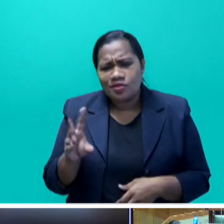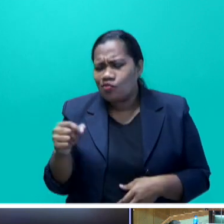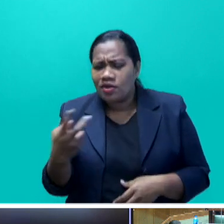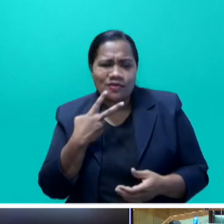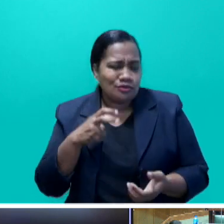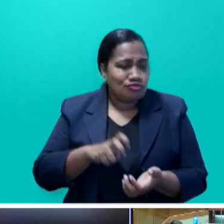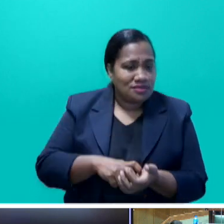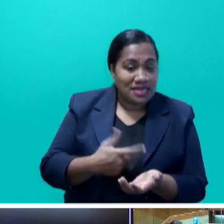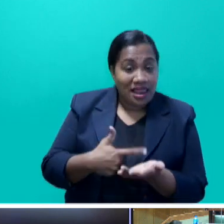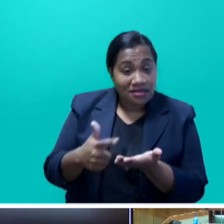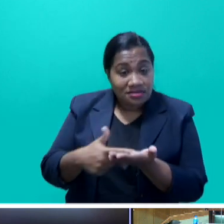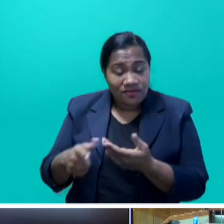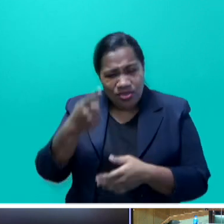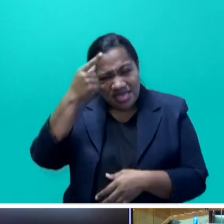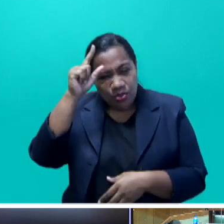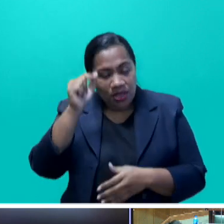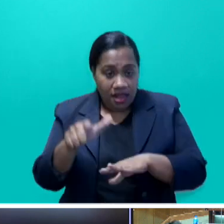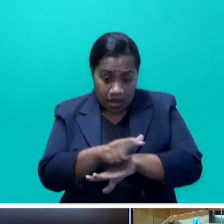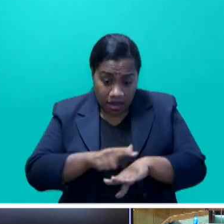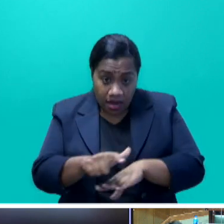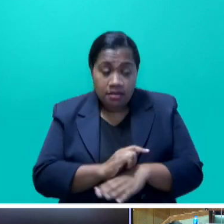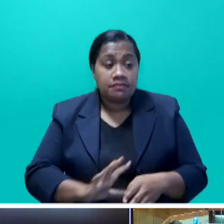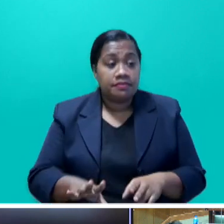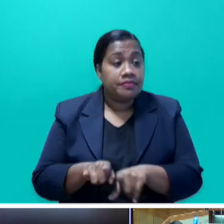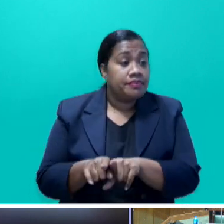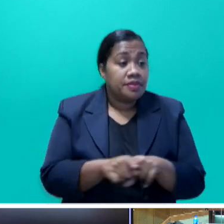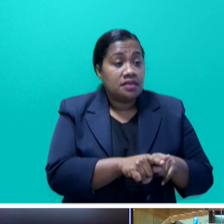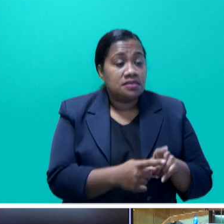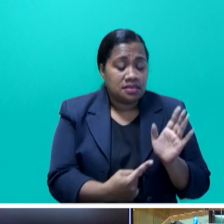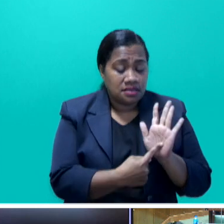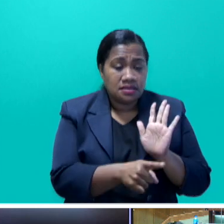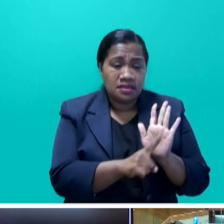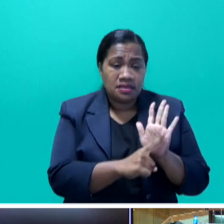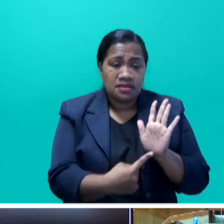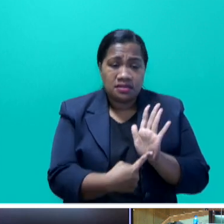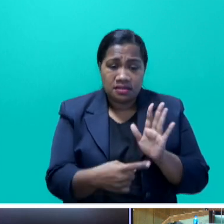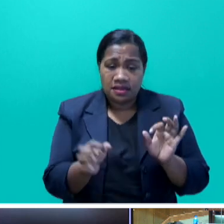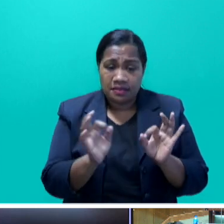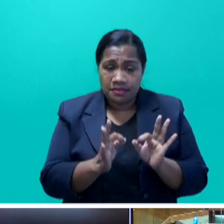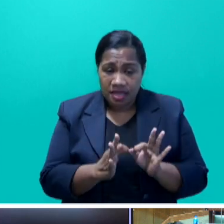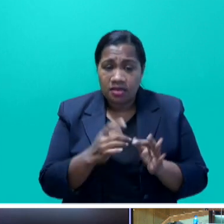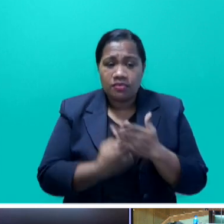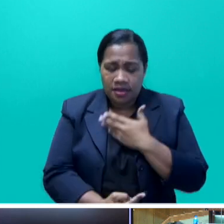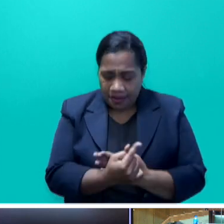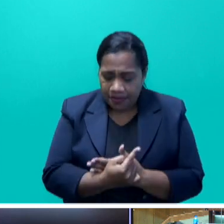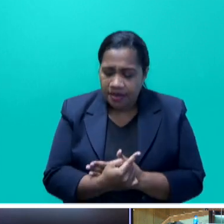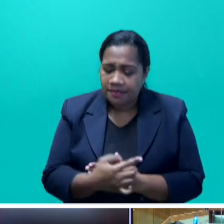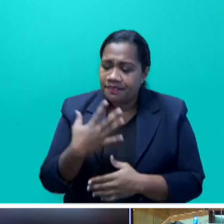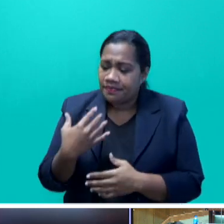Itauke land, which means that TLTB has obtained consent from the land-owning unit,